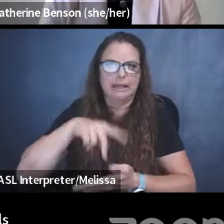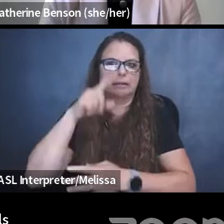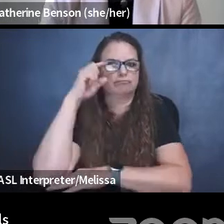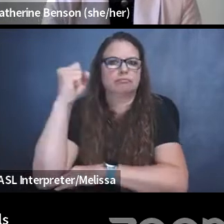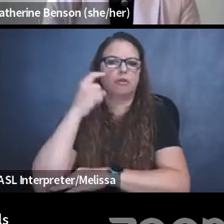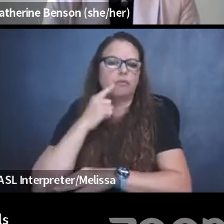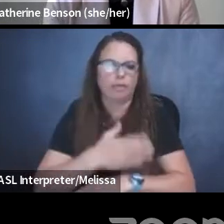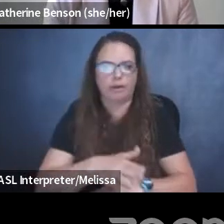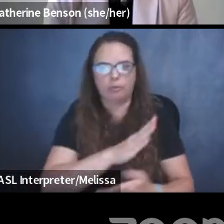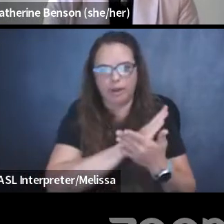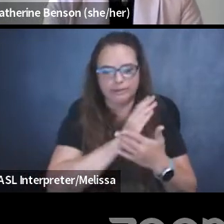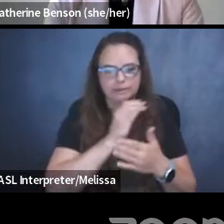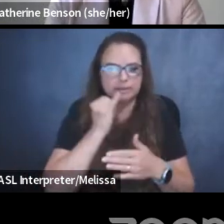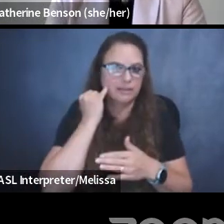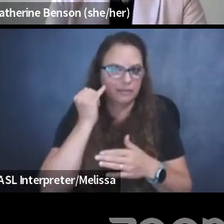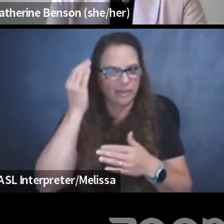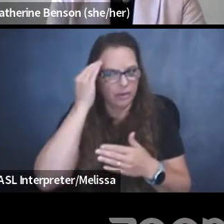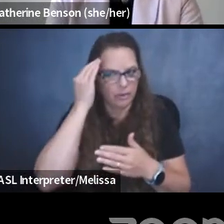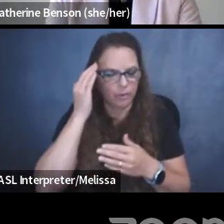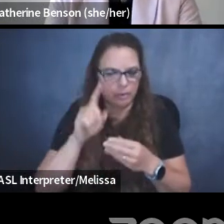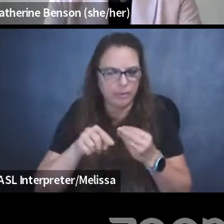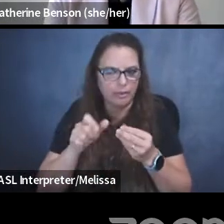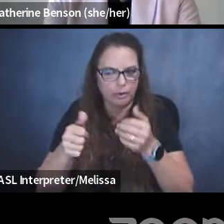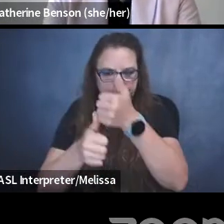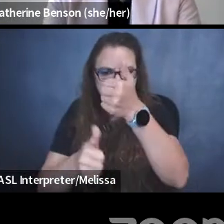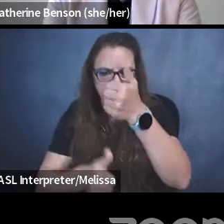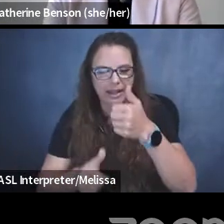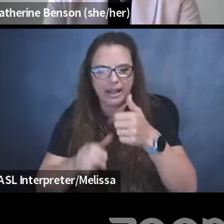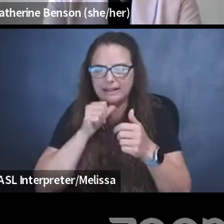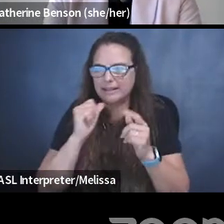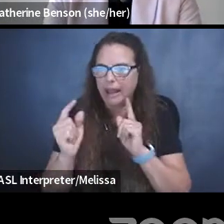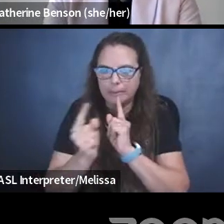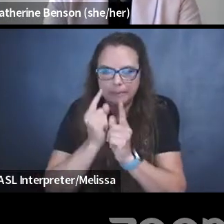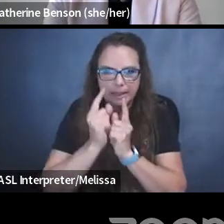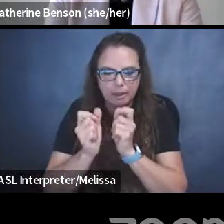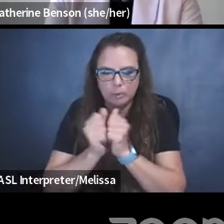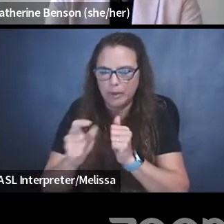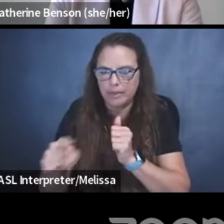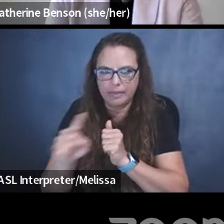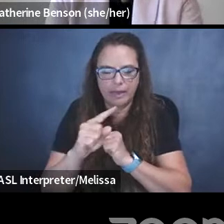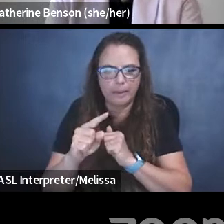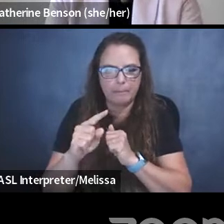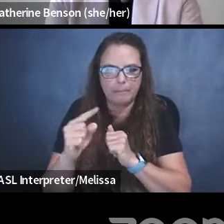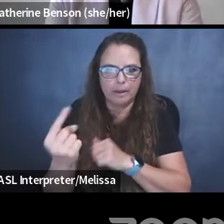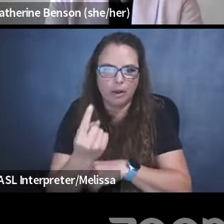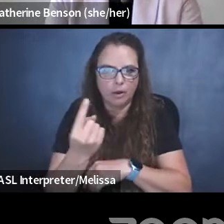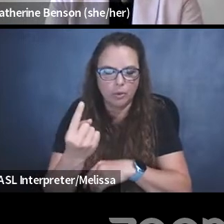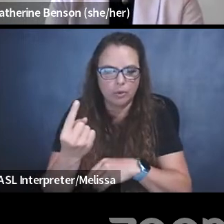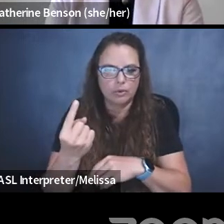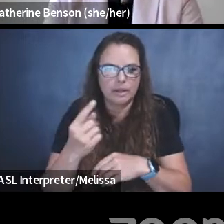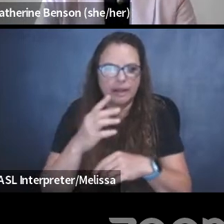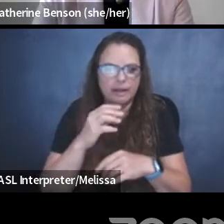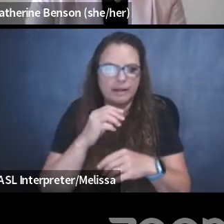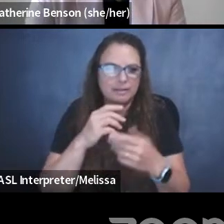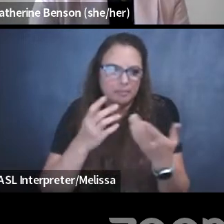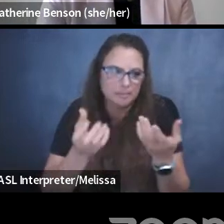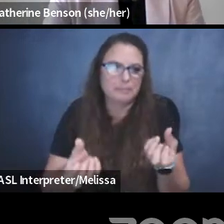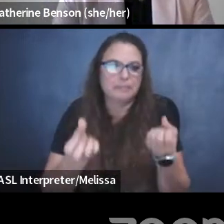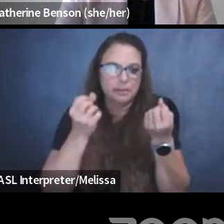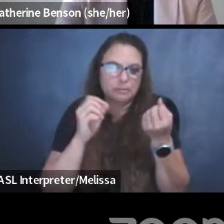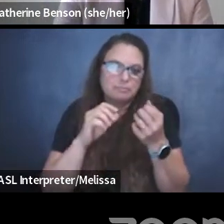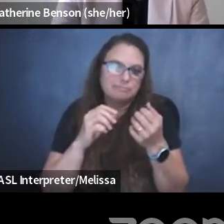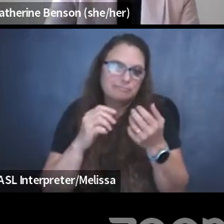And that meeting alone, notwithstanding the fact that it's one in many, many, many